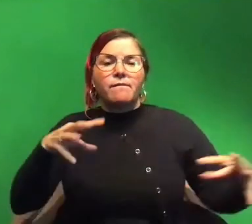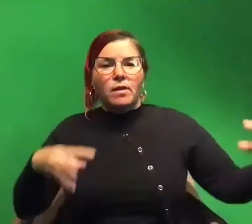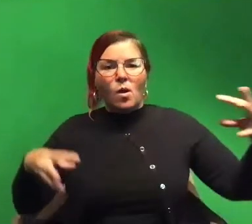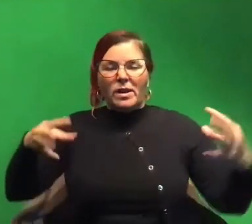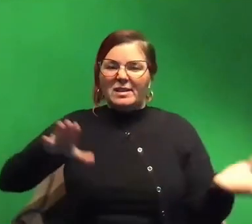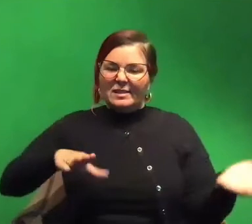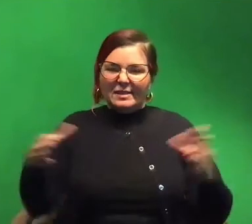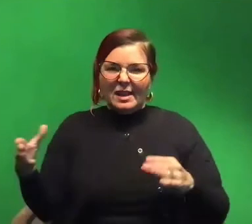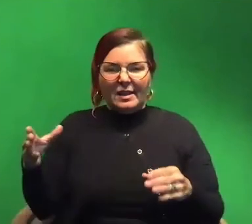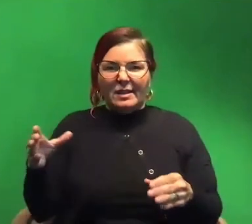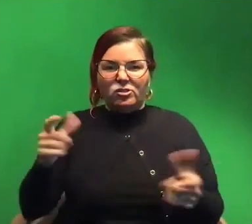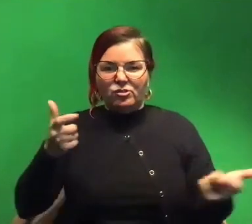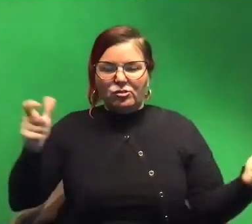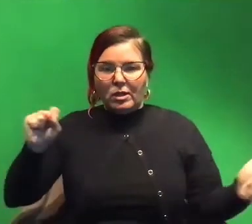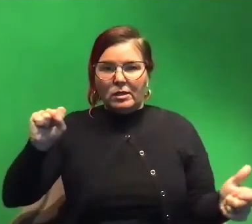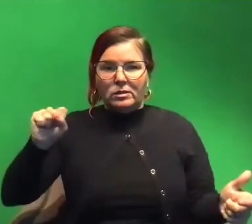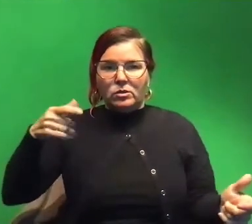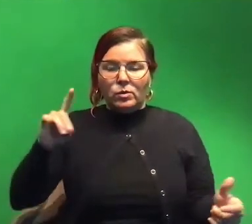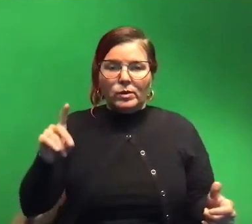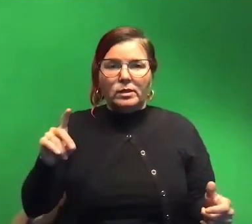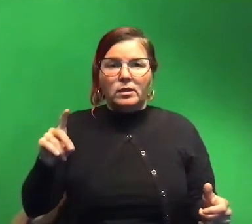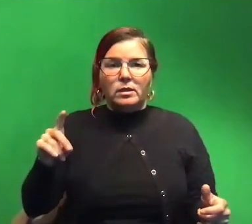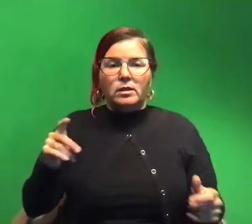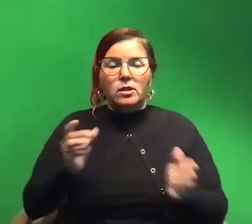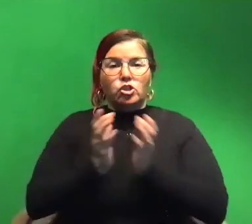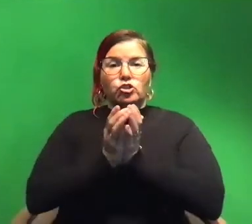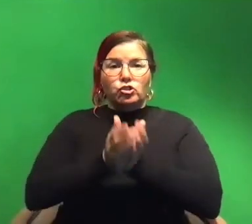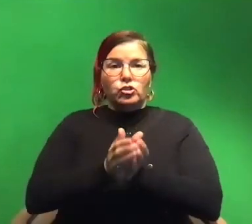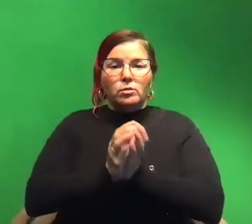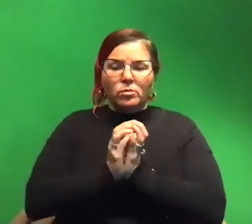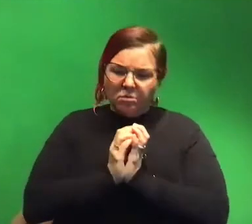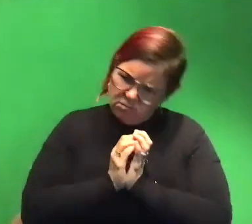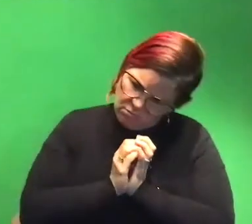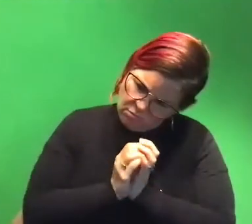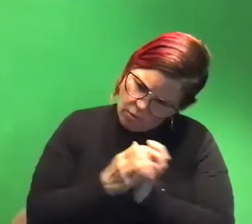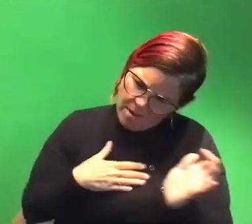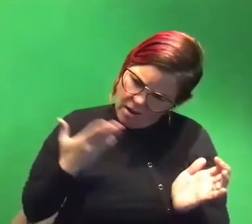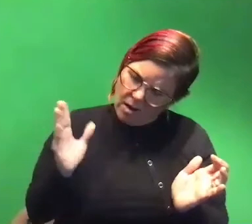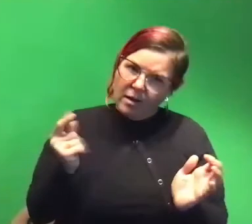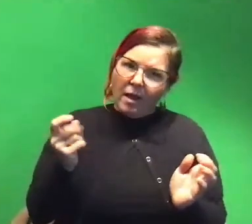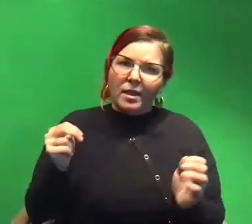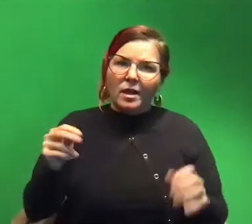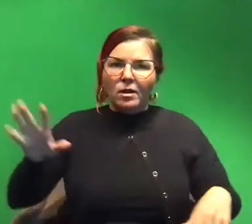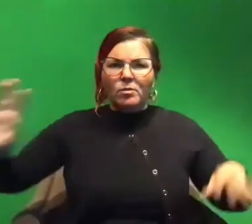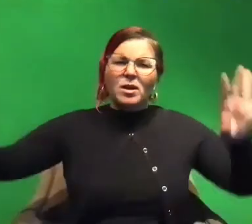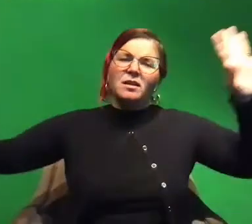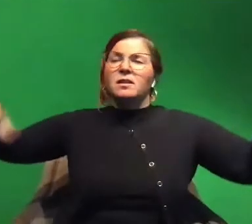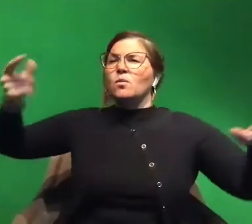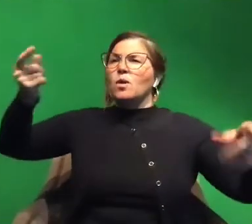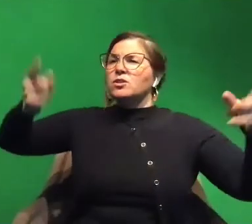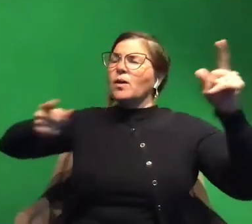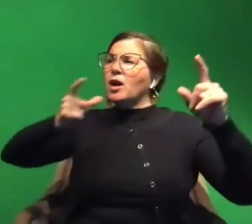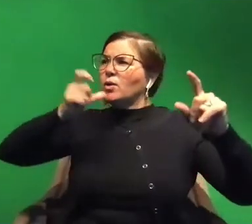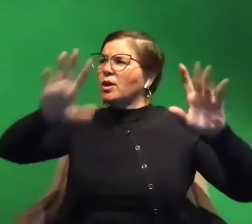giant squid a ship will go by and be like oh my god and then it'll just kind of be like what like who are you